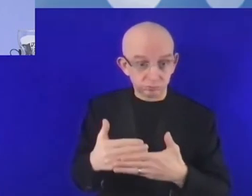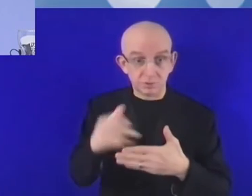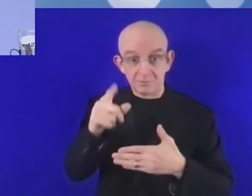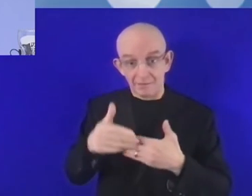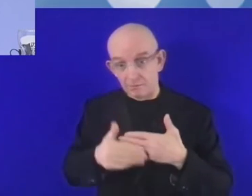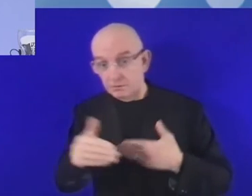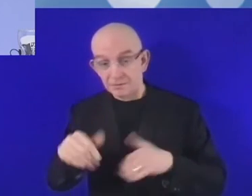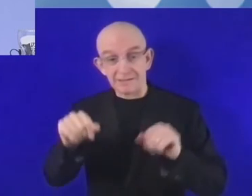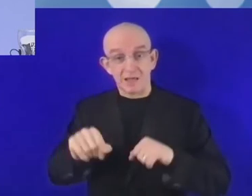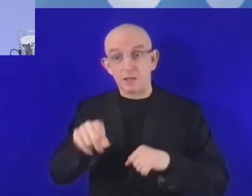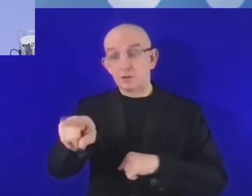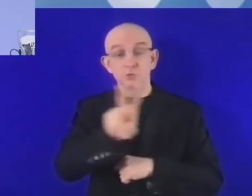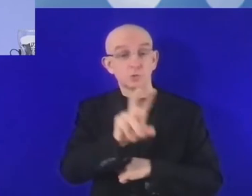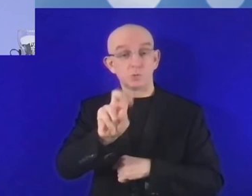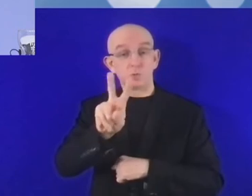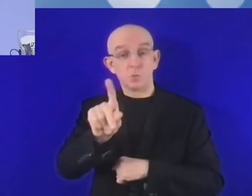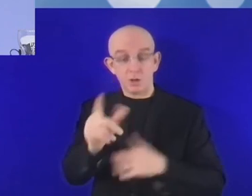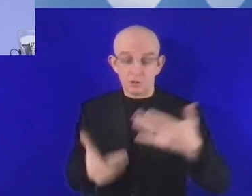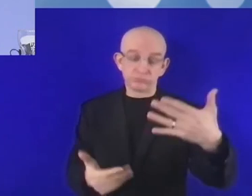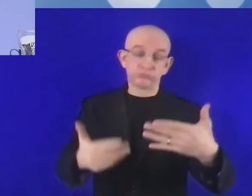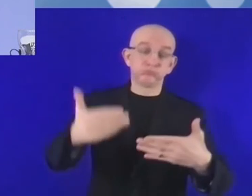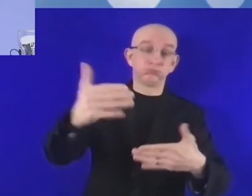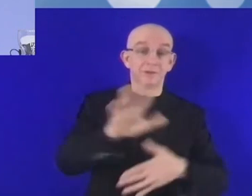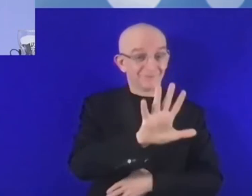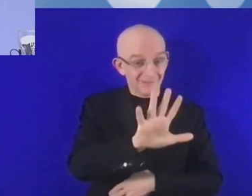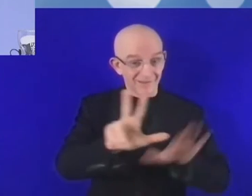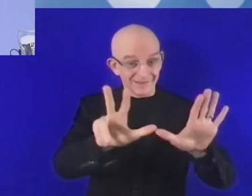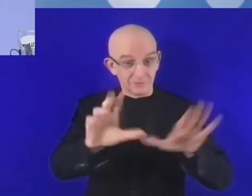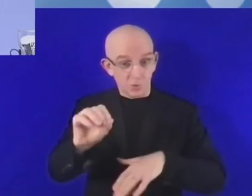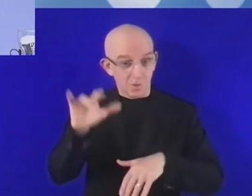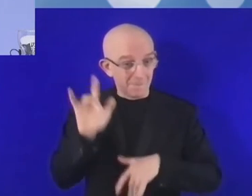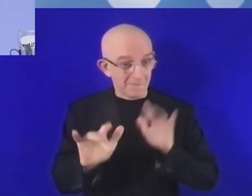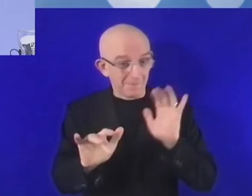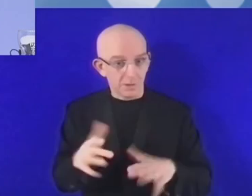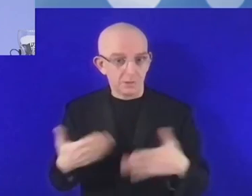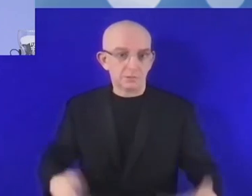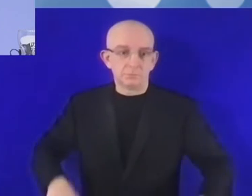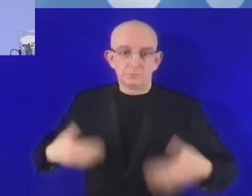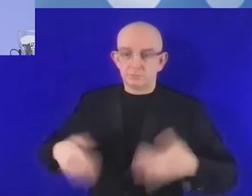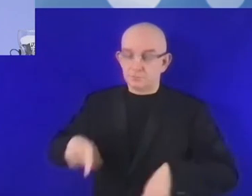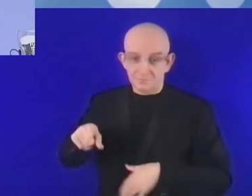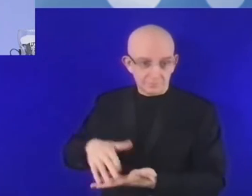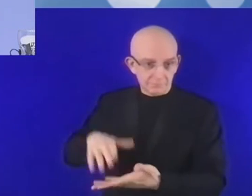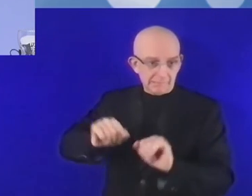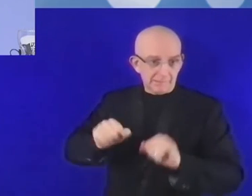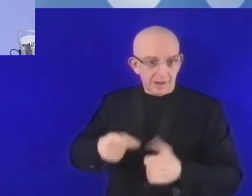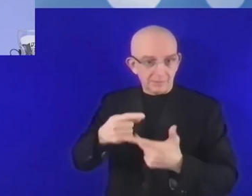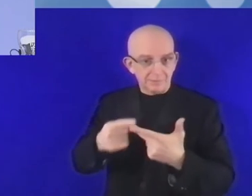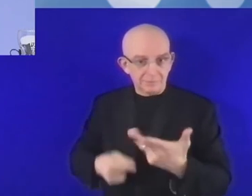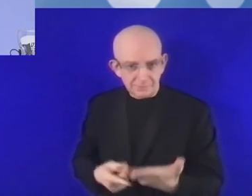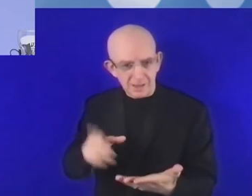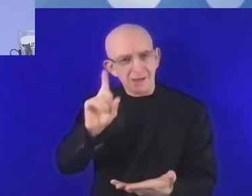where these markets are underdeveloped and there isn't that easiness, the development